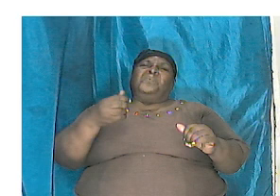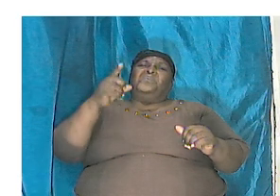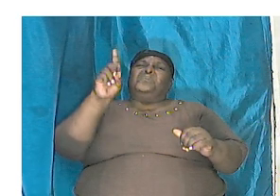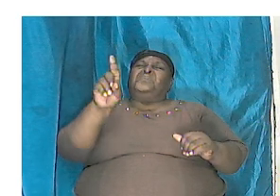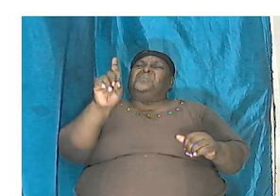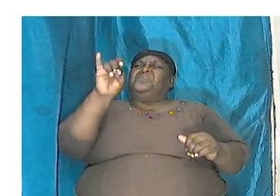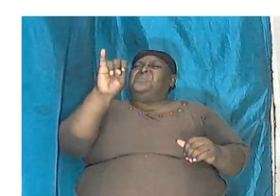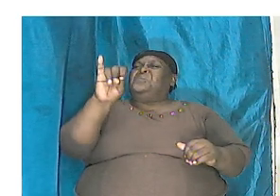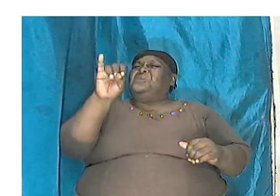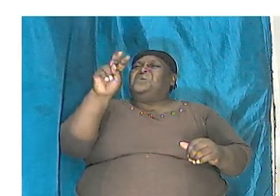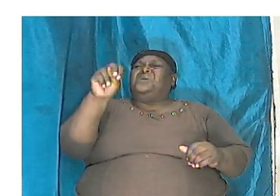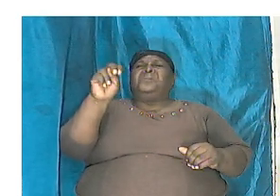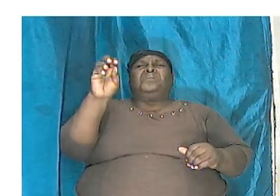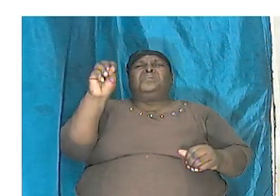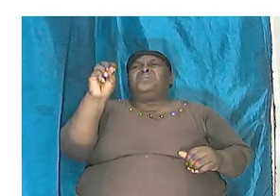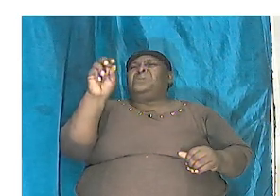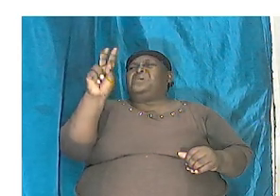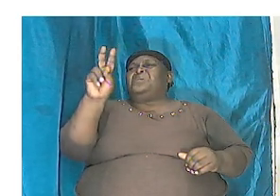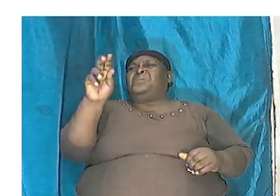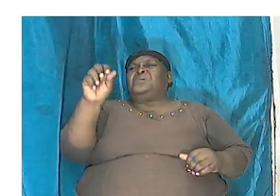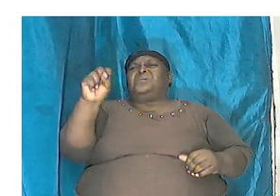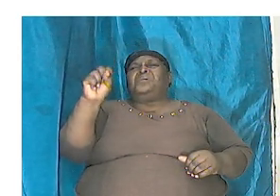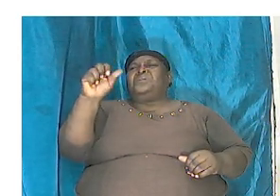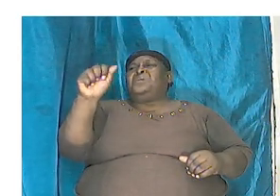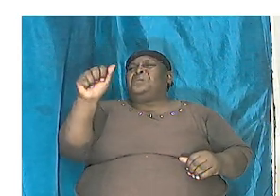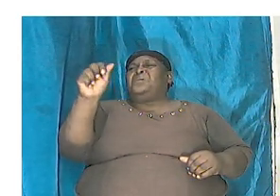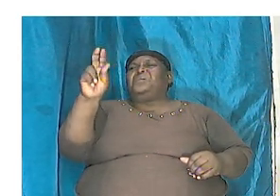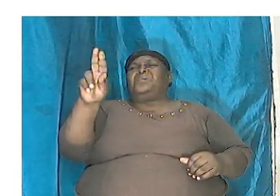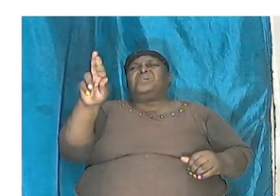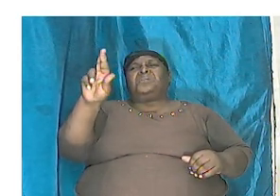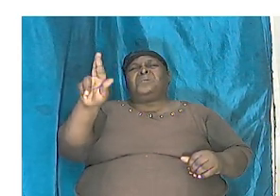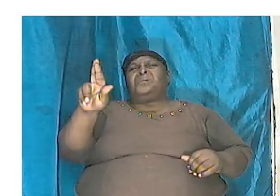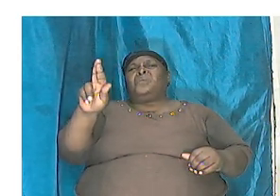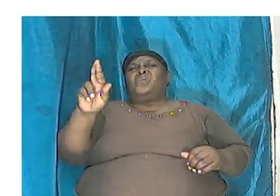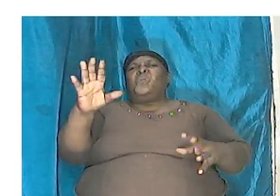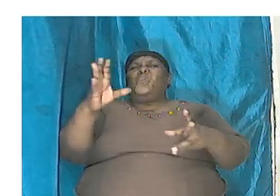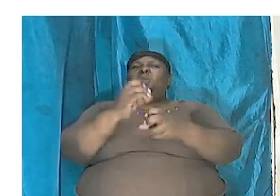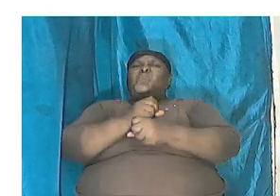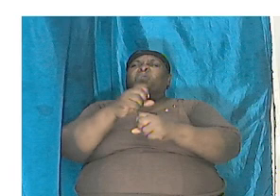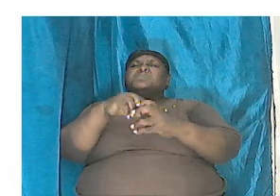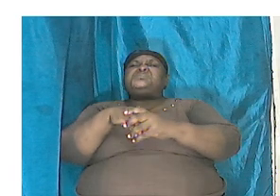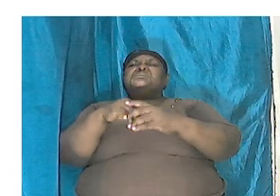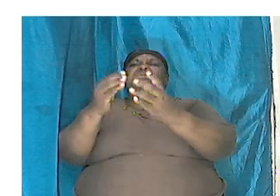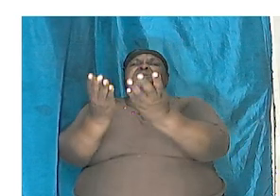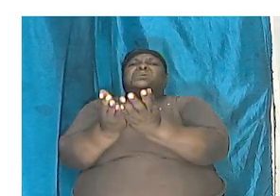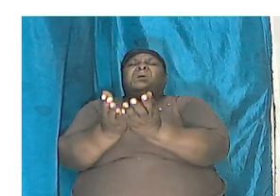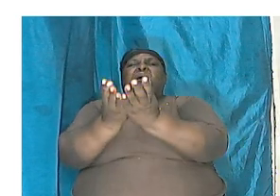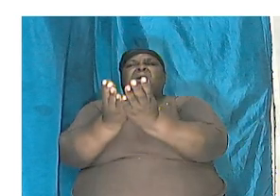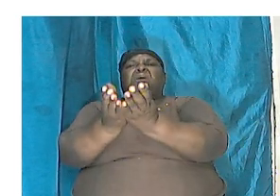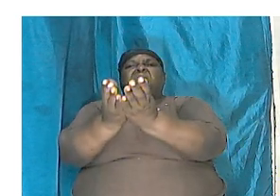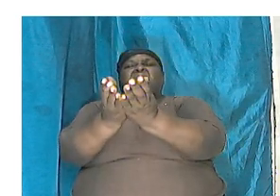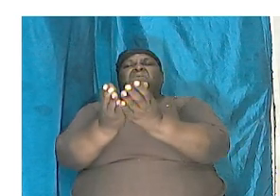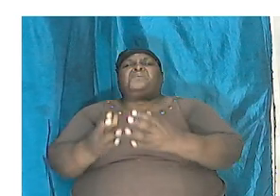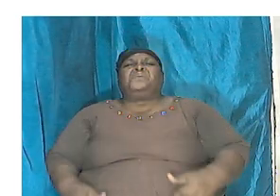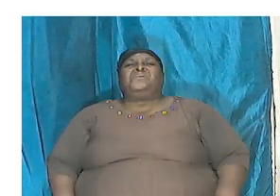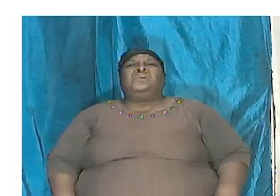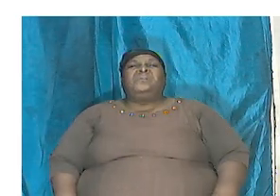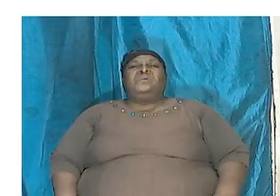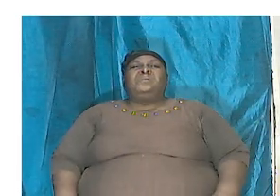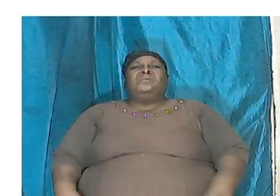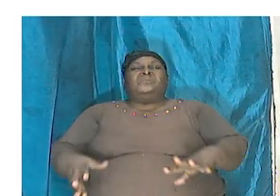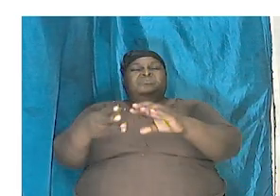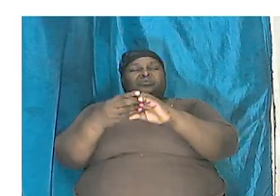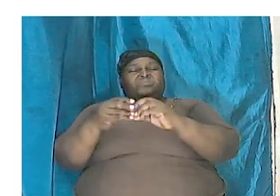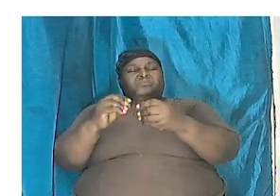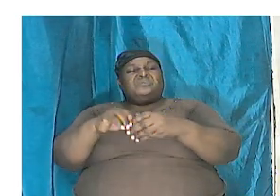right remember the story God was going to destroy the earth with a flood he was going to you know